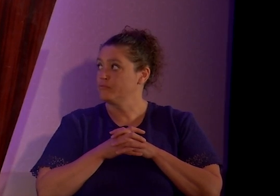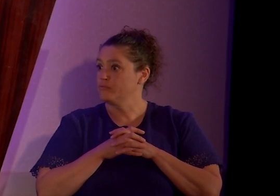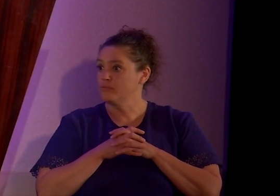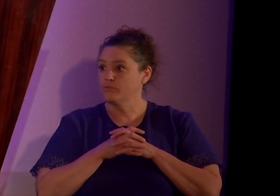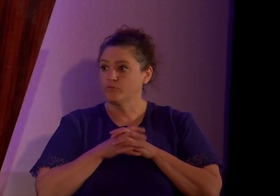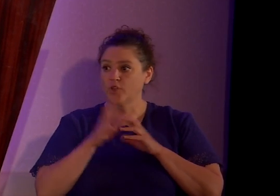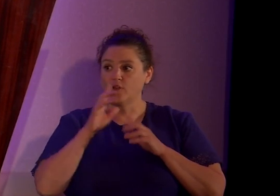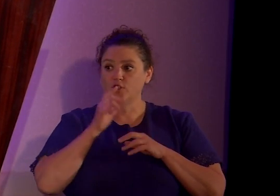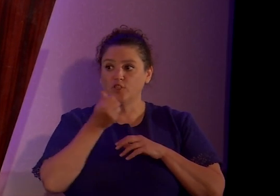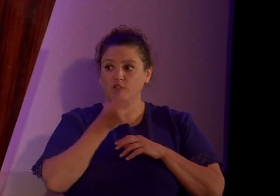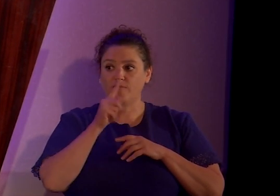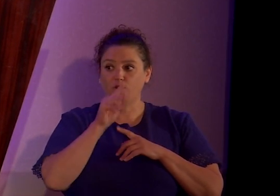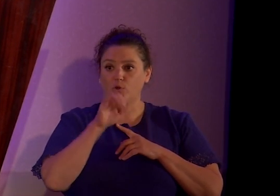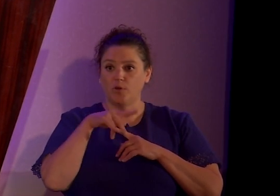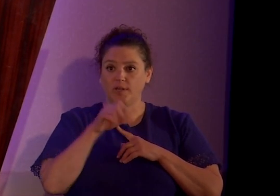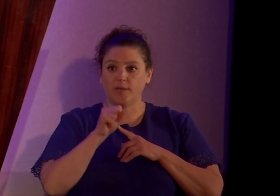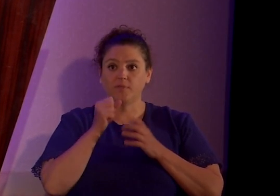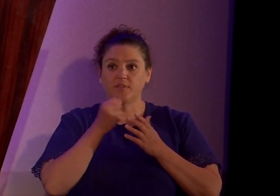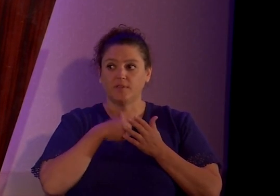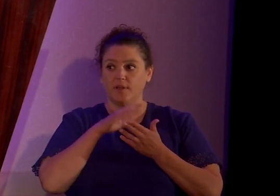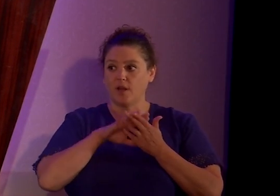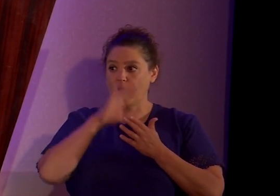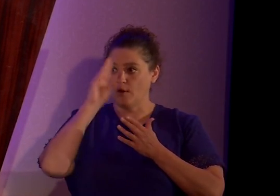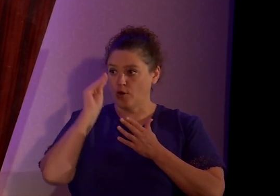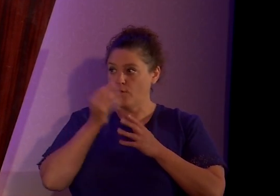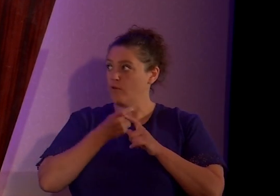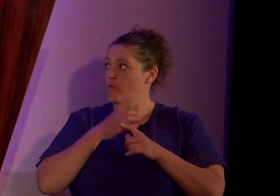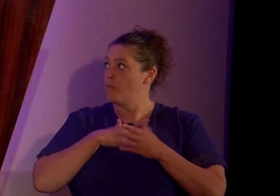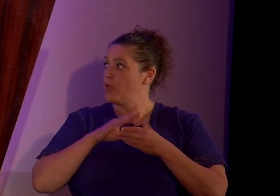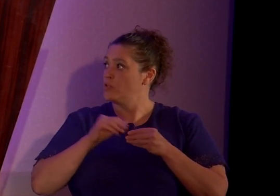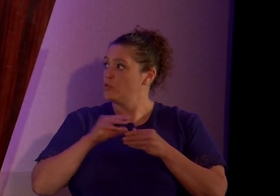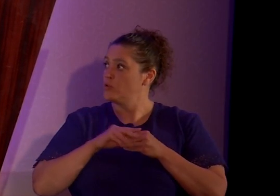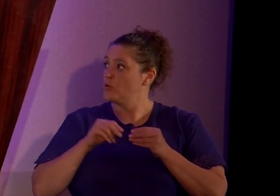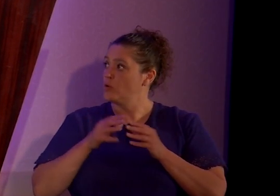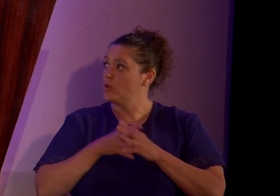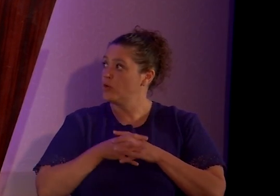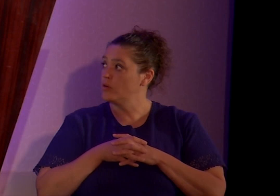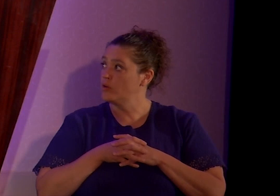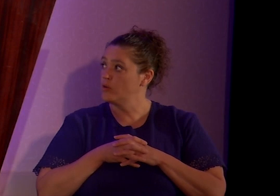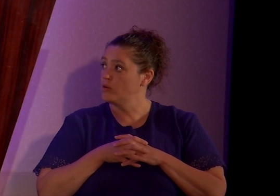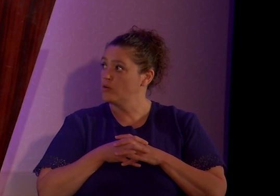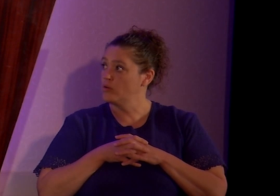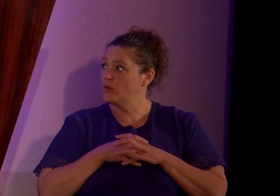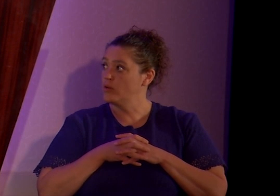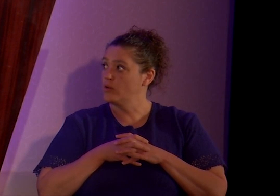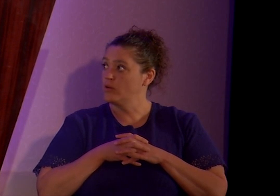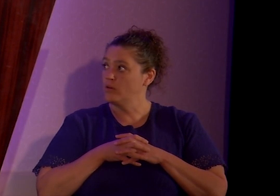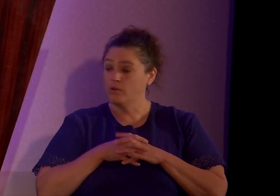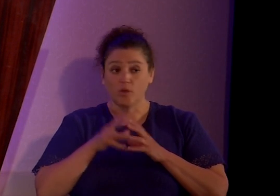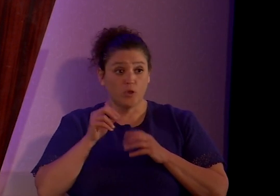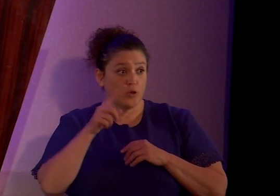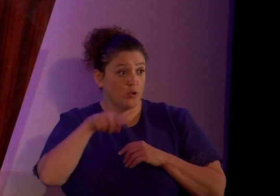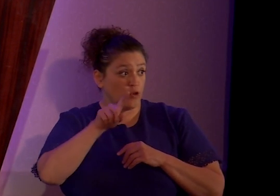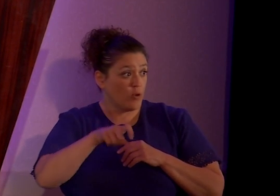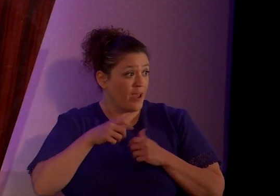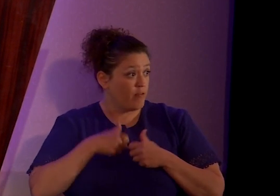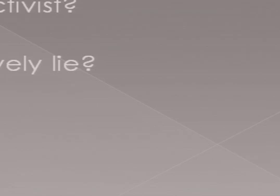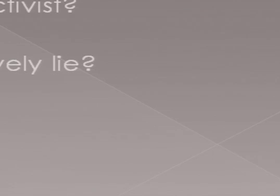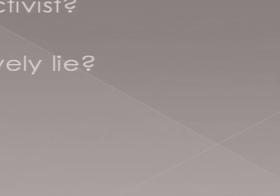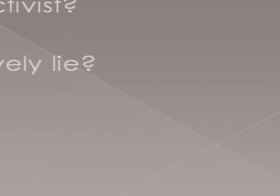So, just a few tips and tricks, I guess, learning from my story. Do you have to come out?